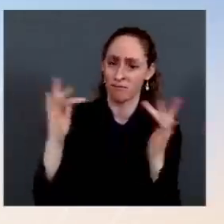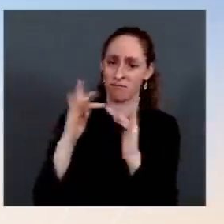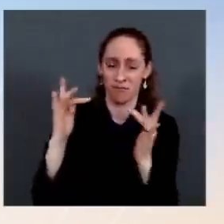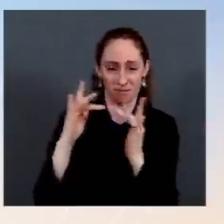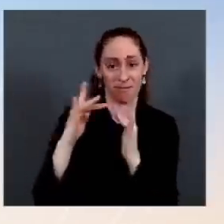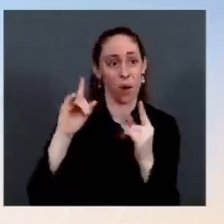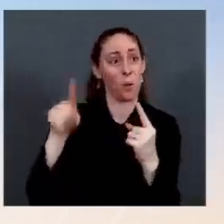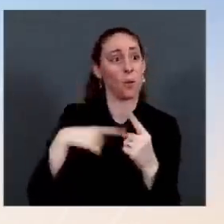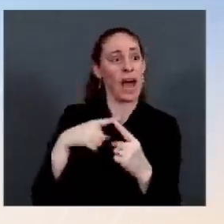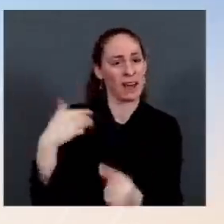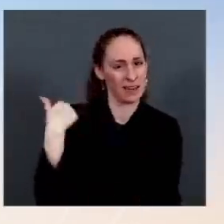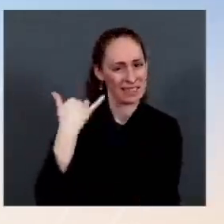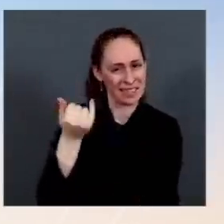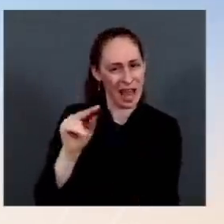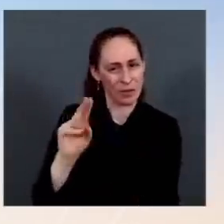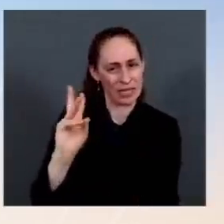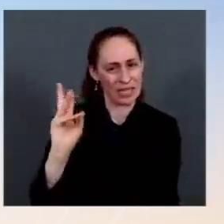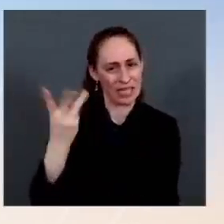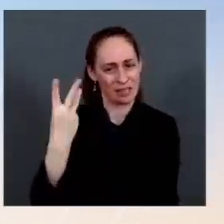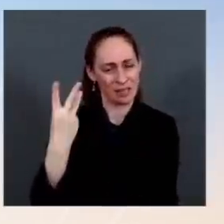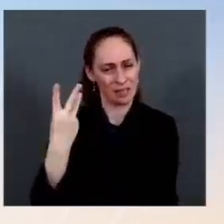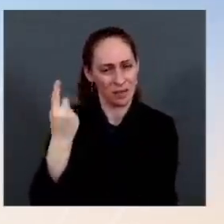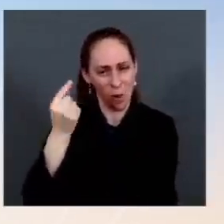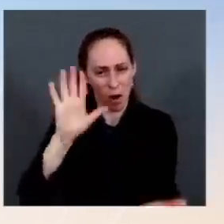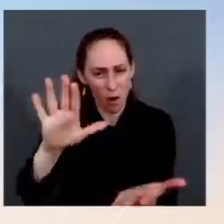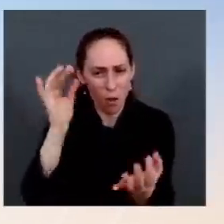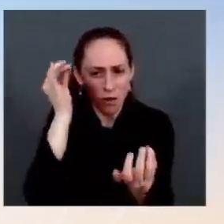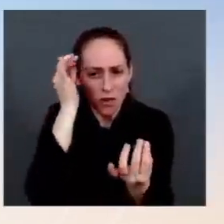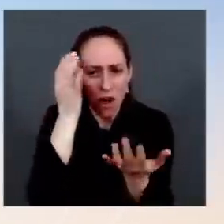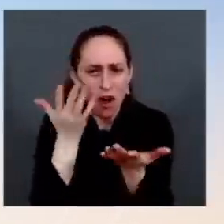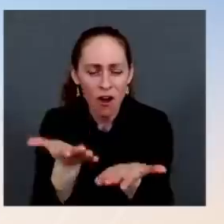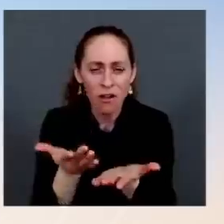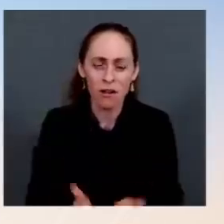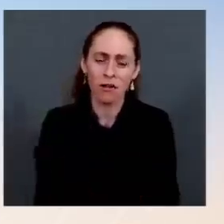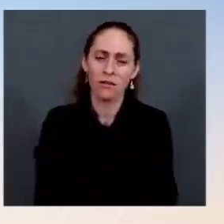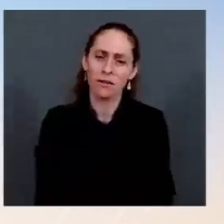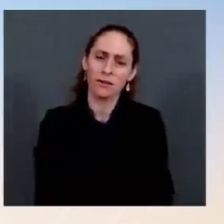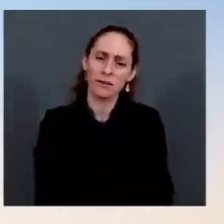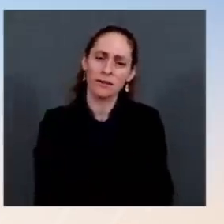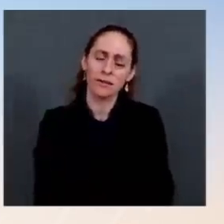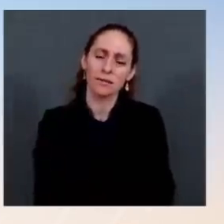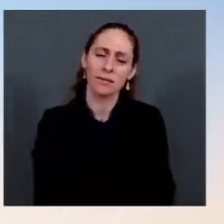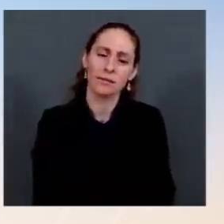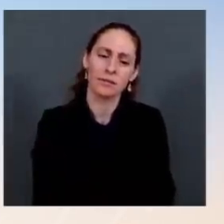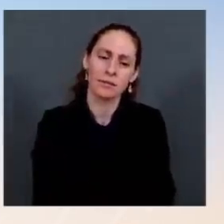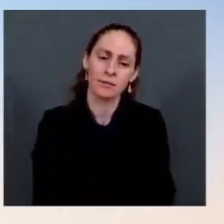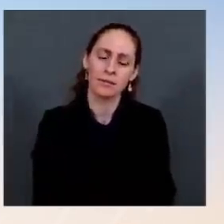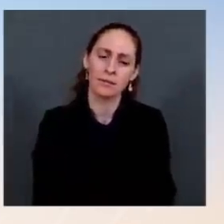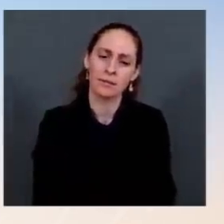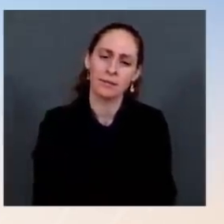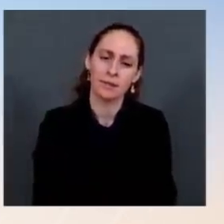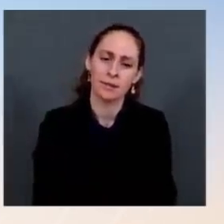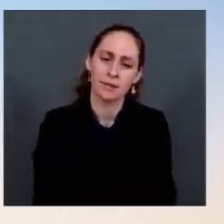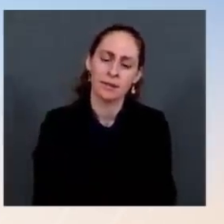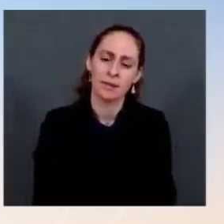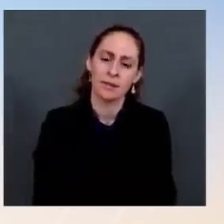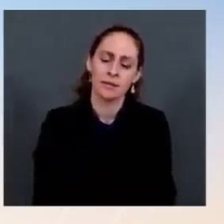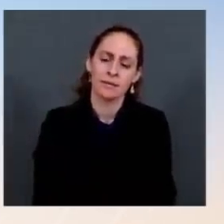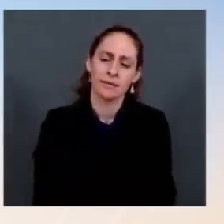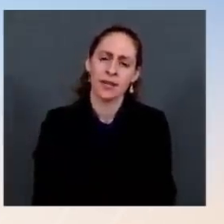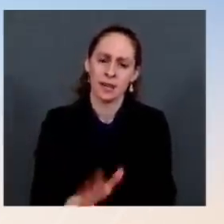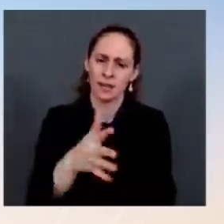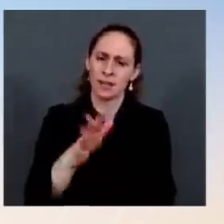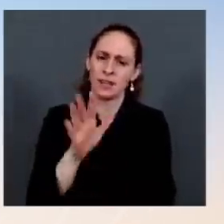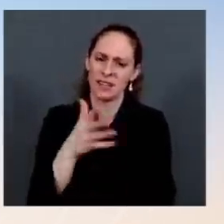worse, we're spreading lies and conspiracy theories and continue to since that time. So disappointing, not surprising. Unfortunately,